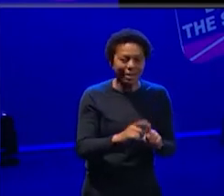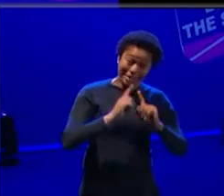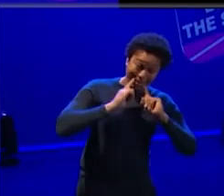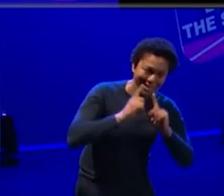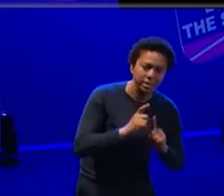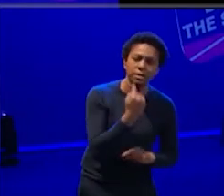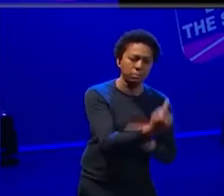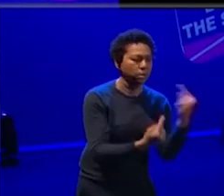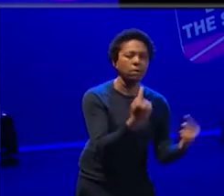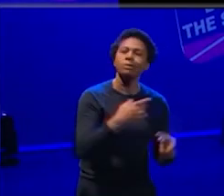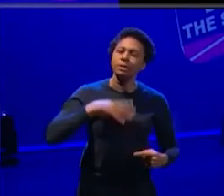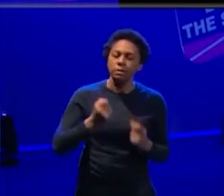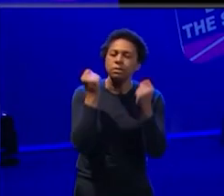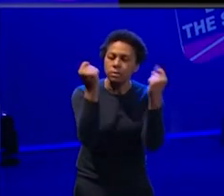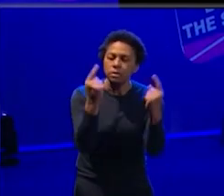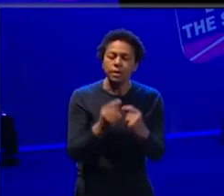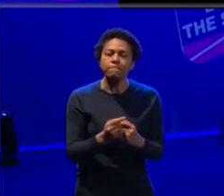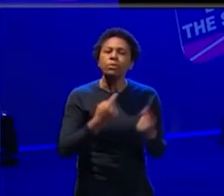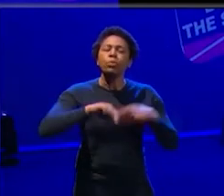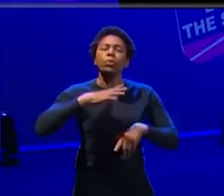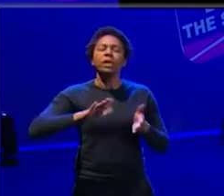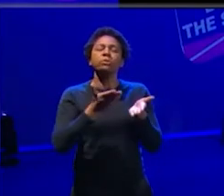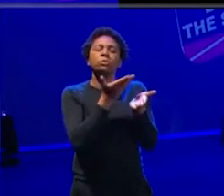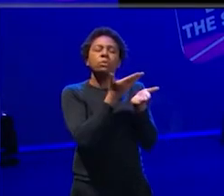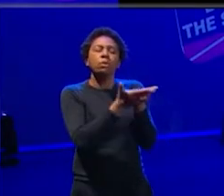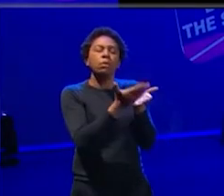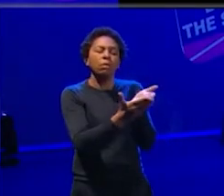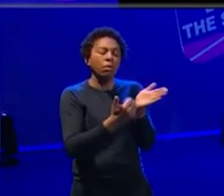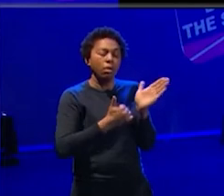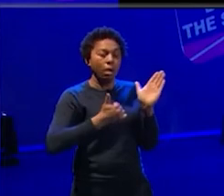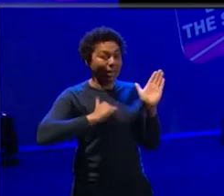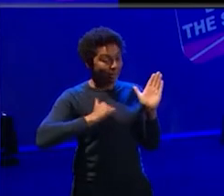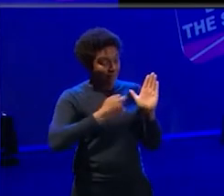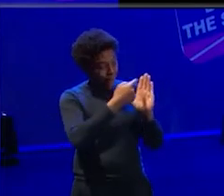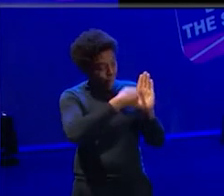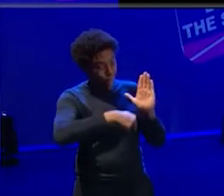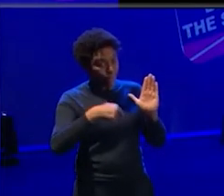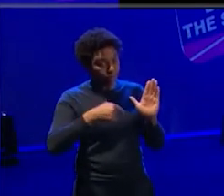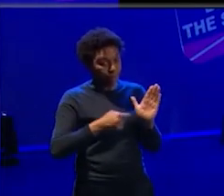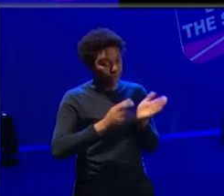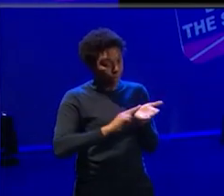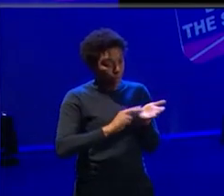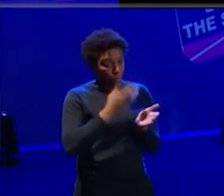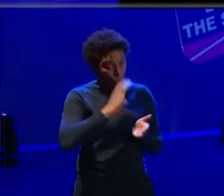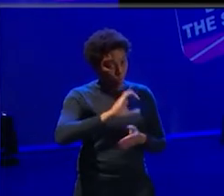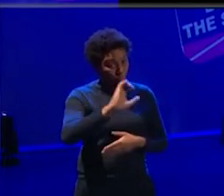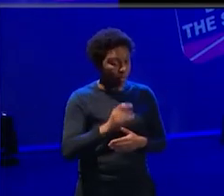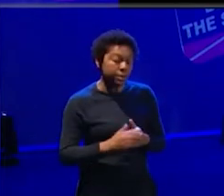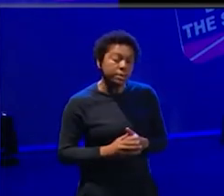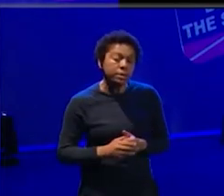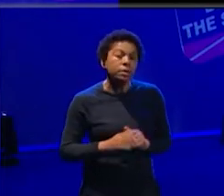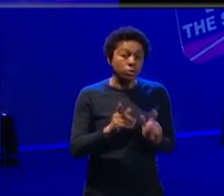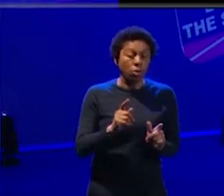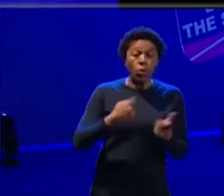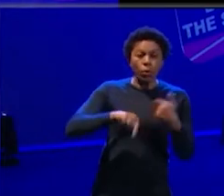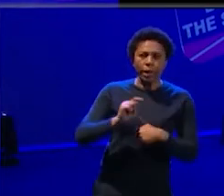our expectations very clear. Um, and whilst being really responsive to the school